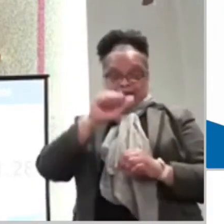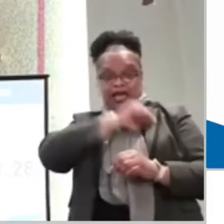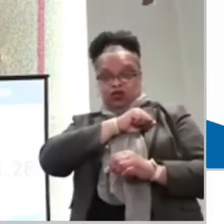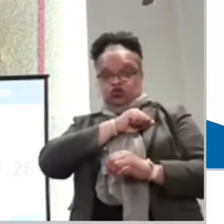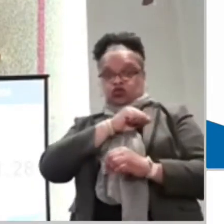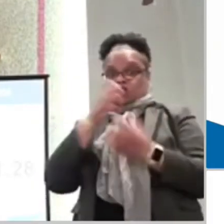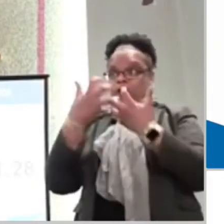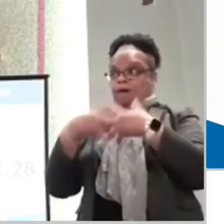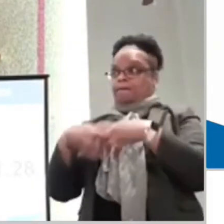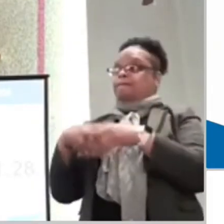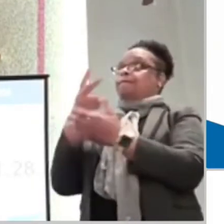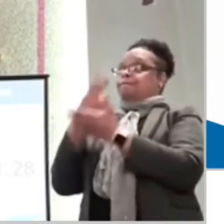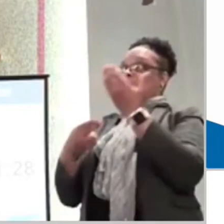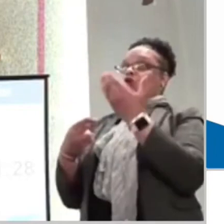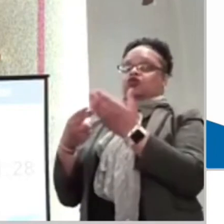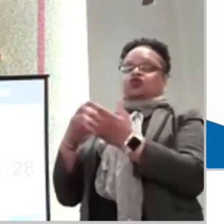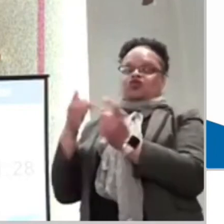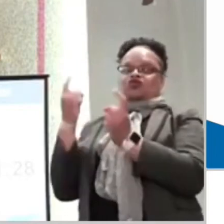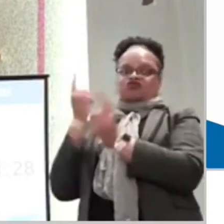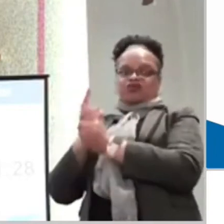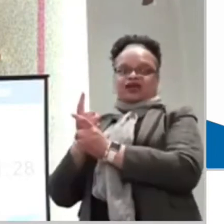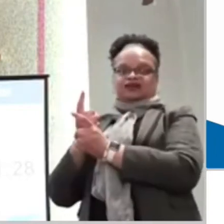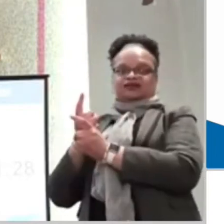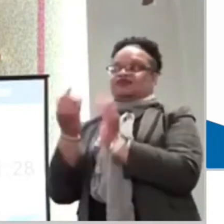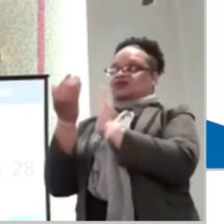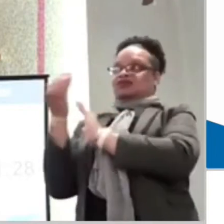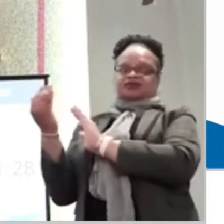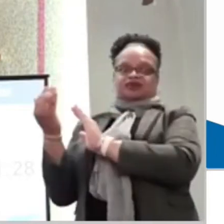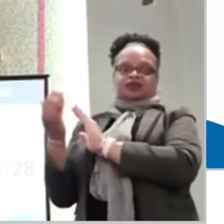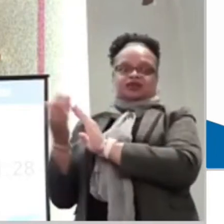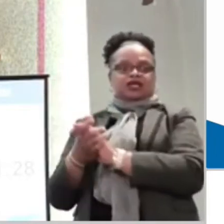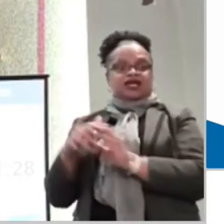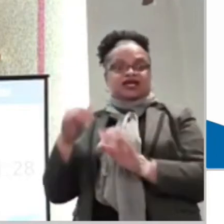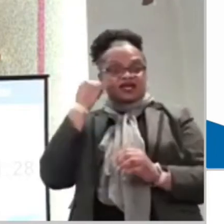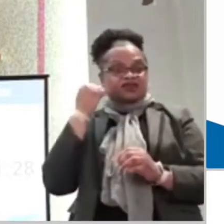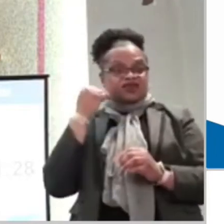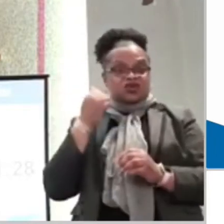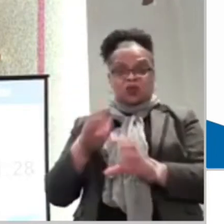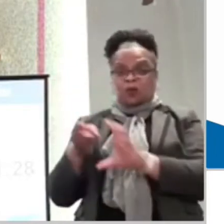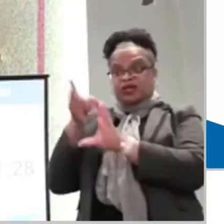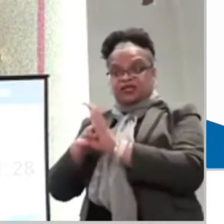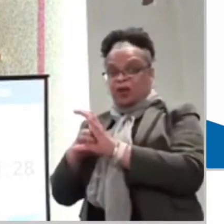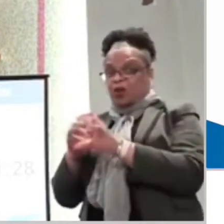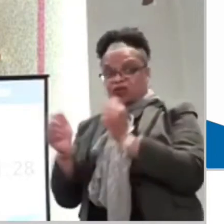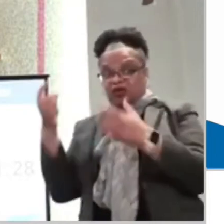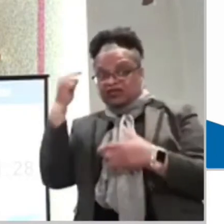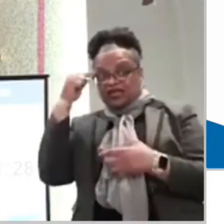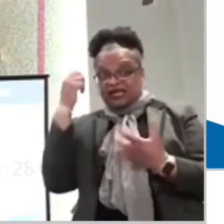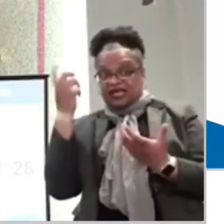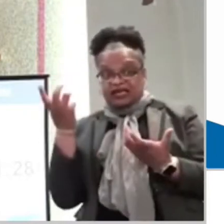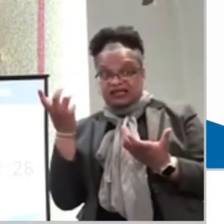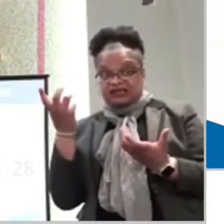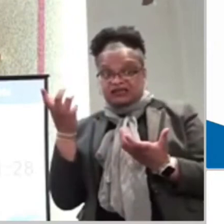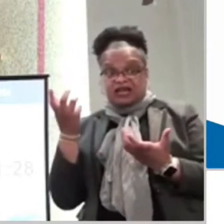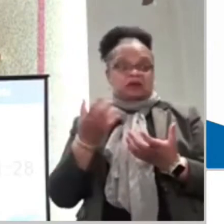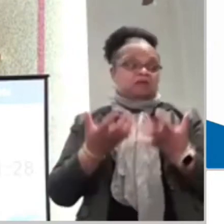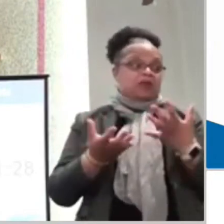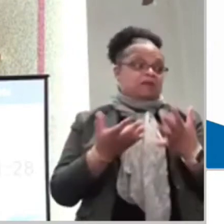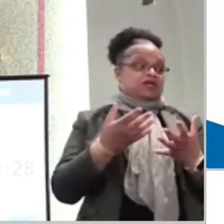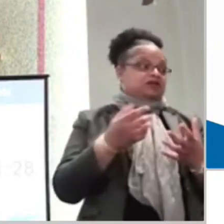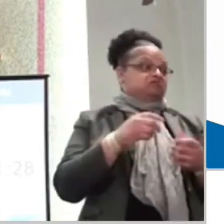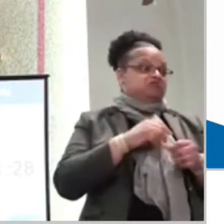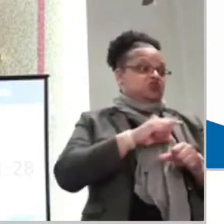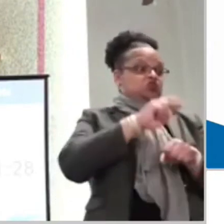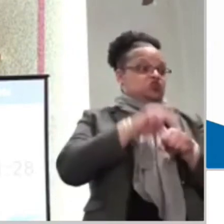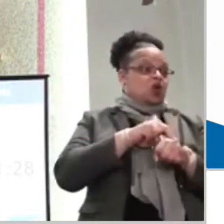supper's meaning, as it states. If you join in this thoughtlessly, as it is worth just an ordinary meal, this